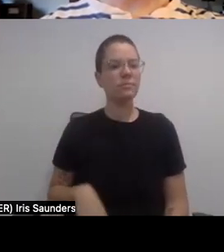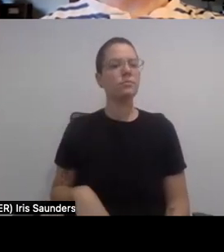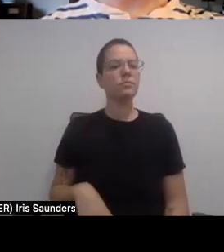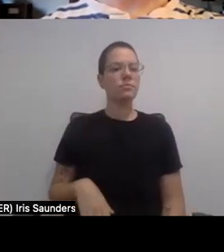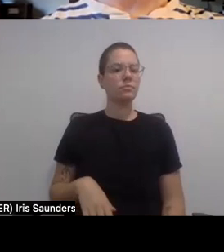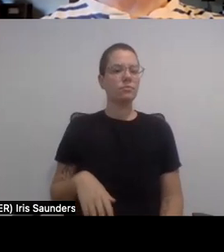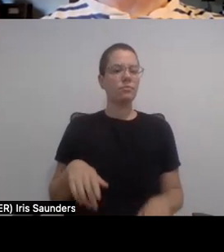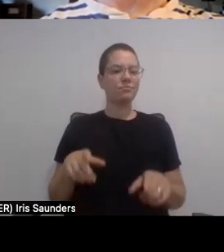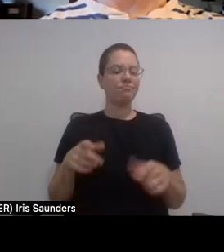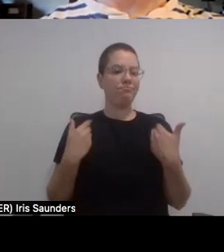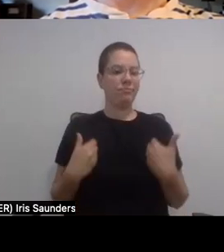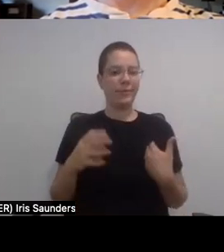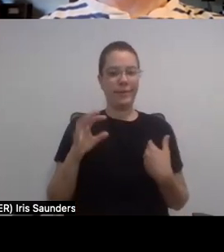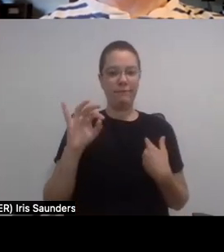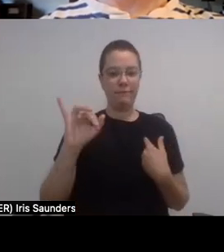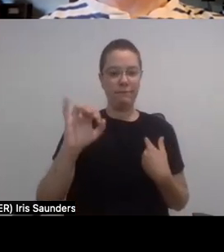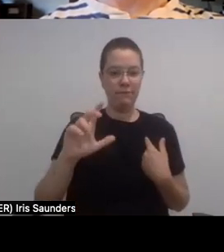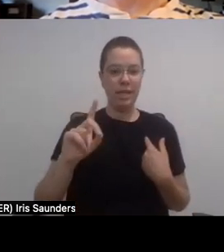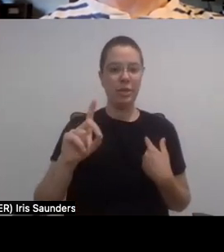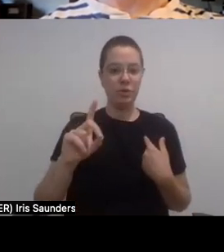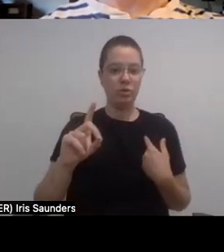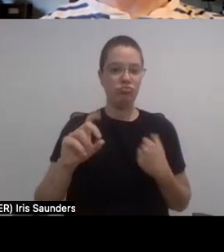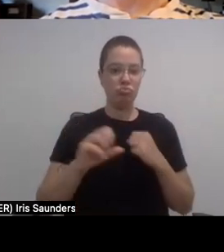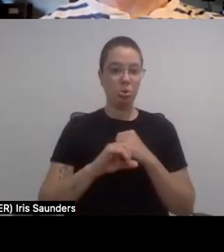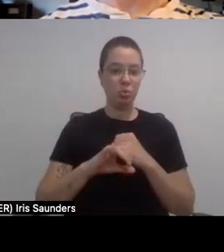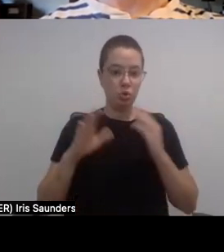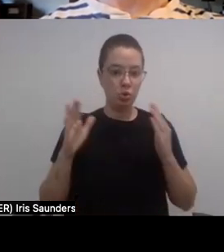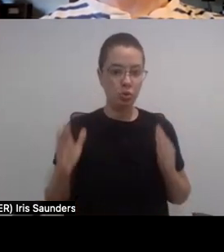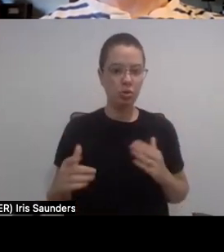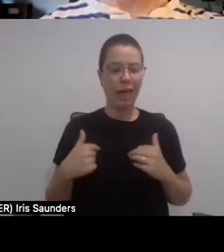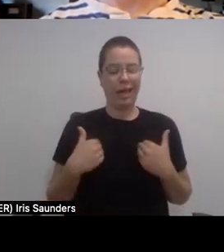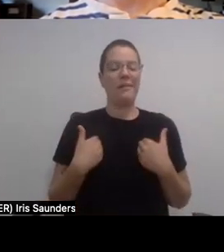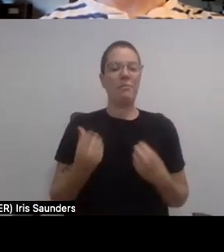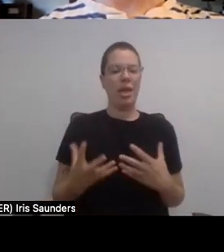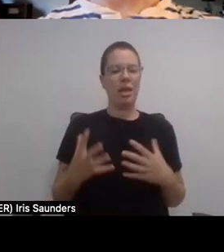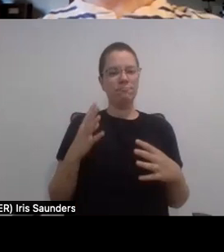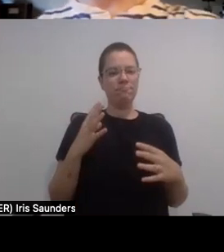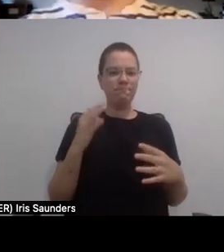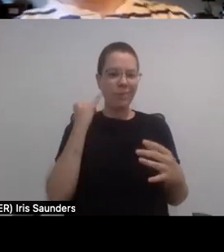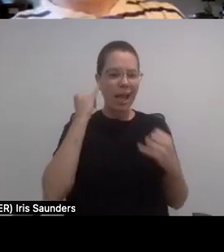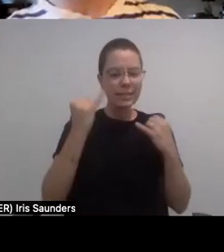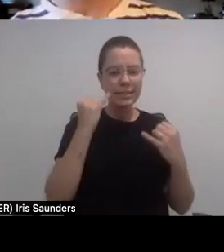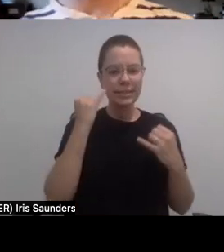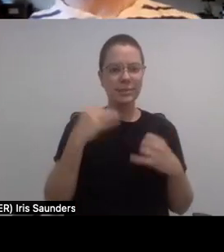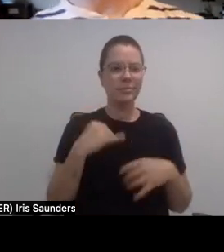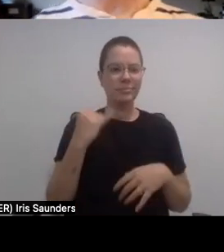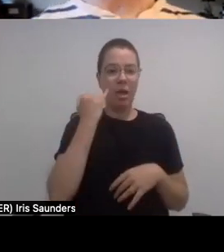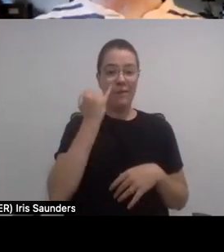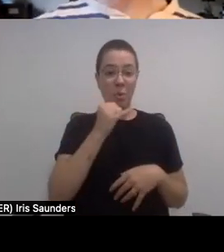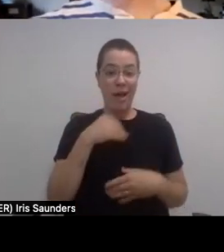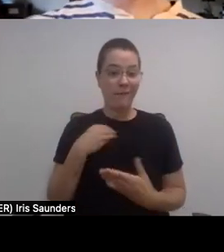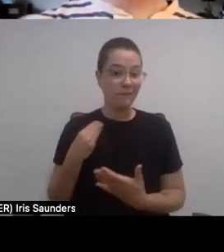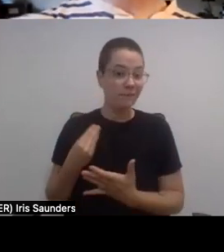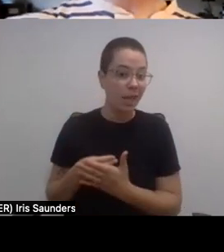producer, uh, you know, have these ideas that if you don't have funding, you know,